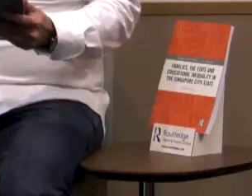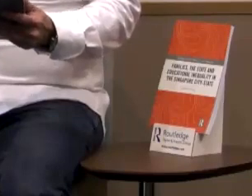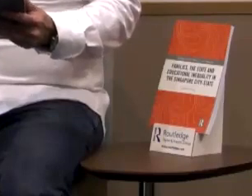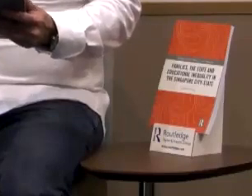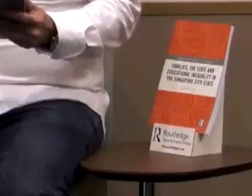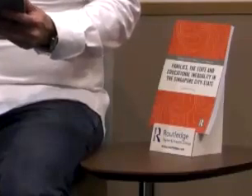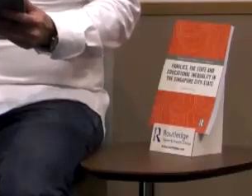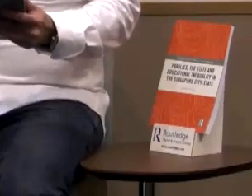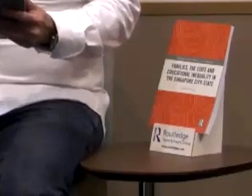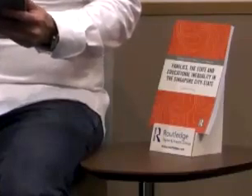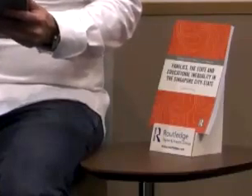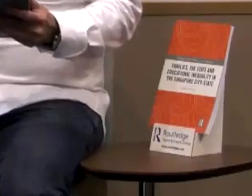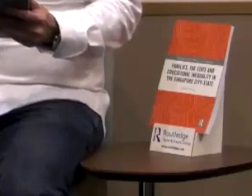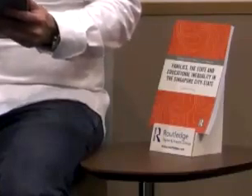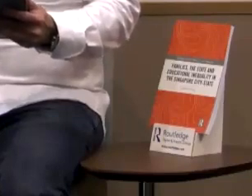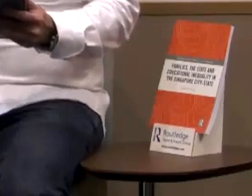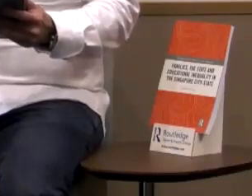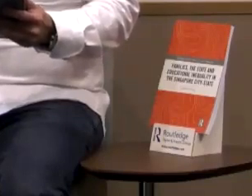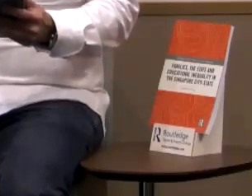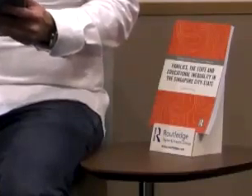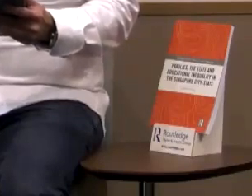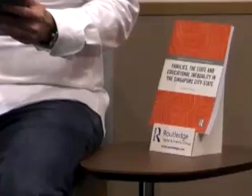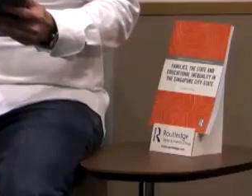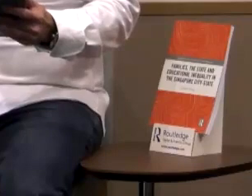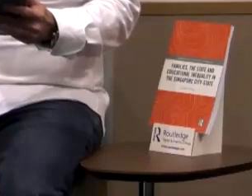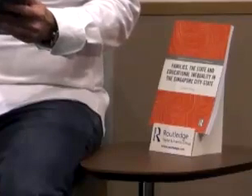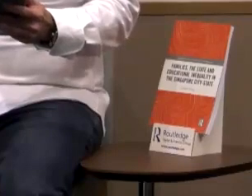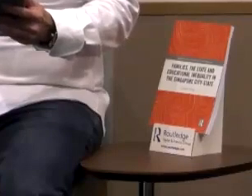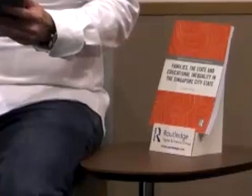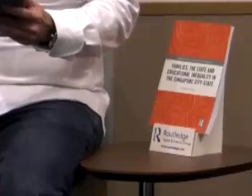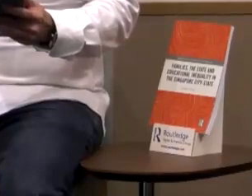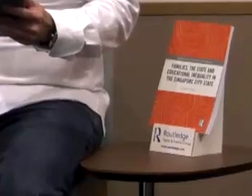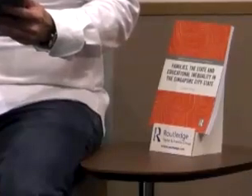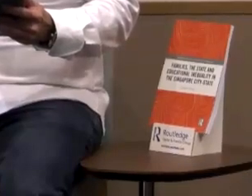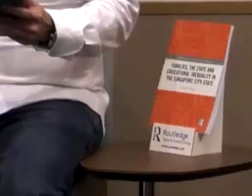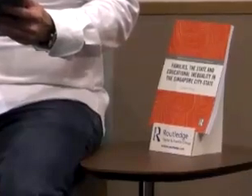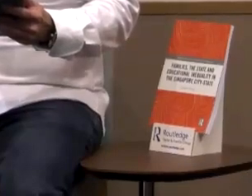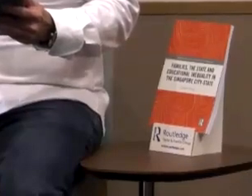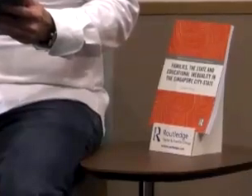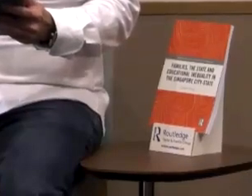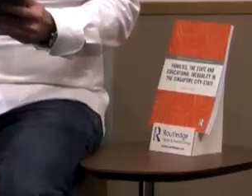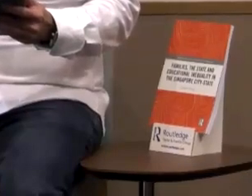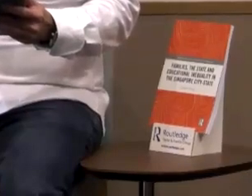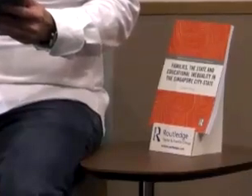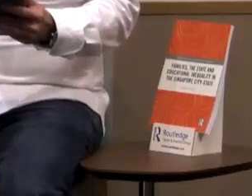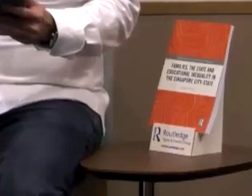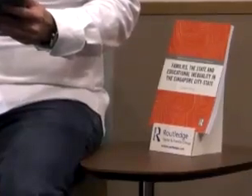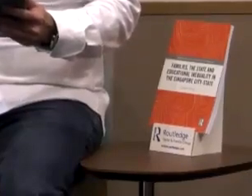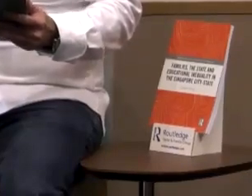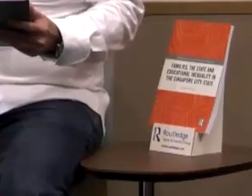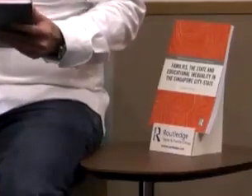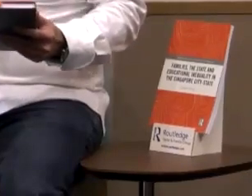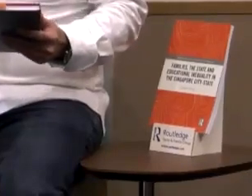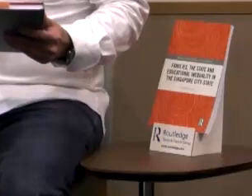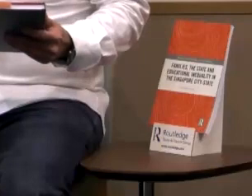um charlene spoke the role of state in mediating the relationship between families and